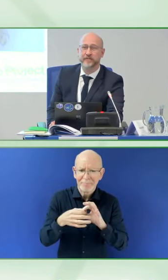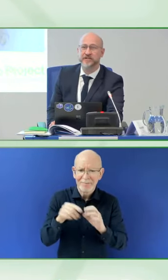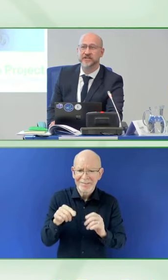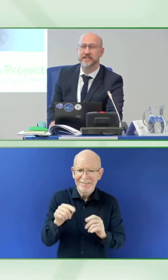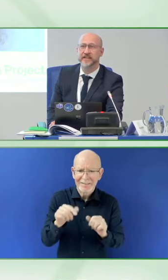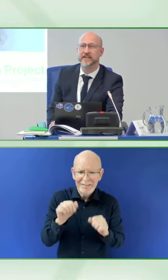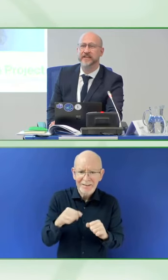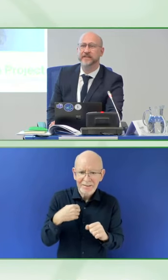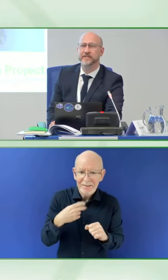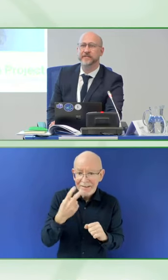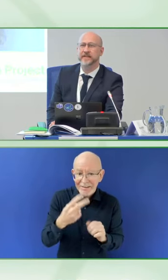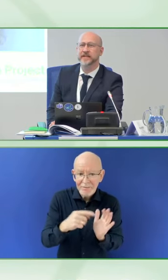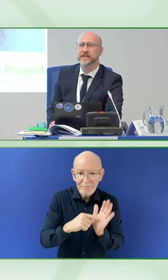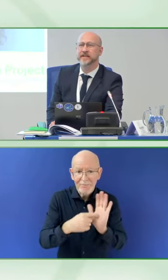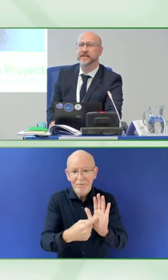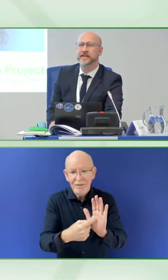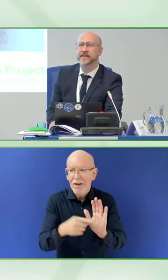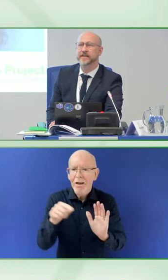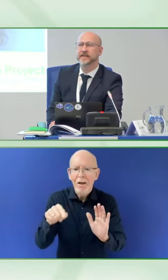call from Argentina?